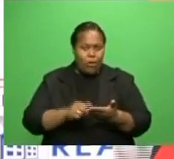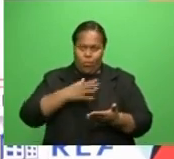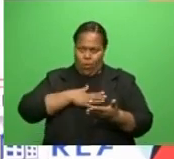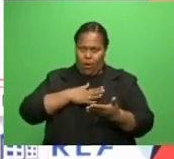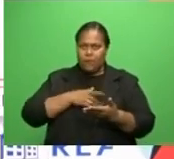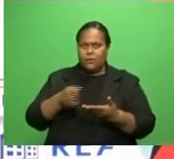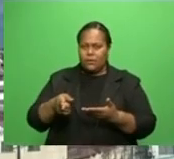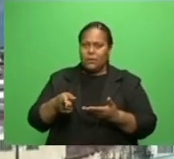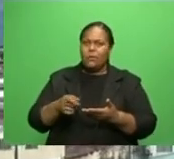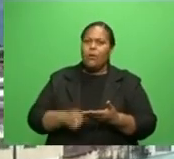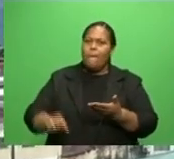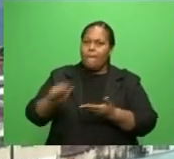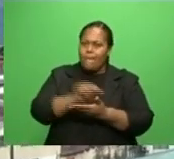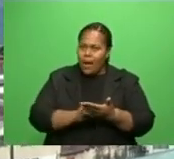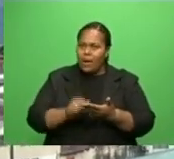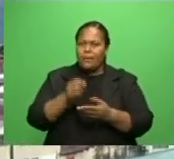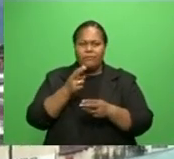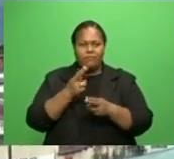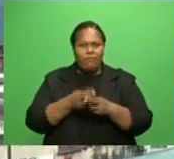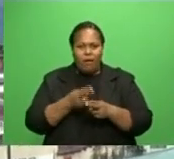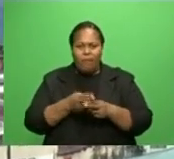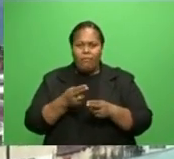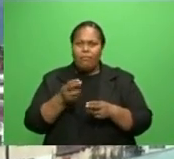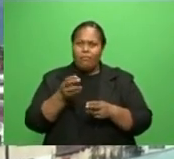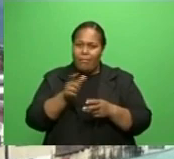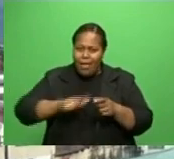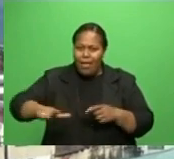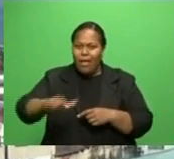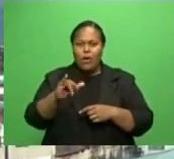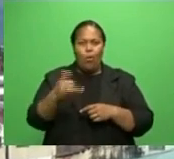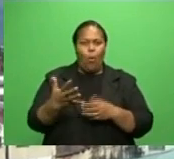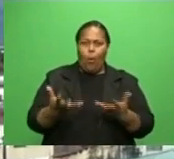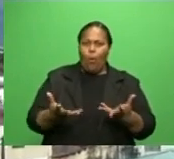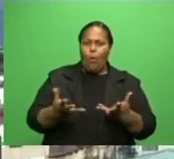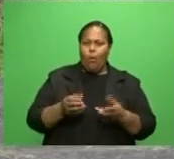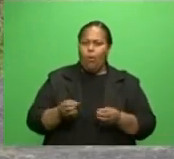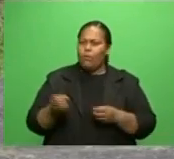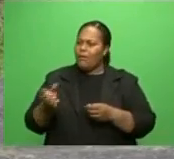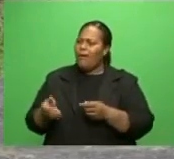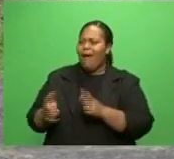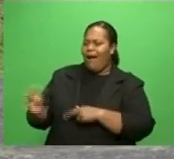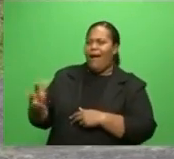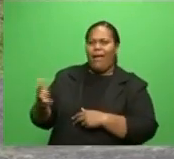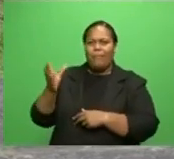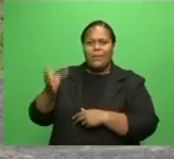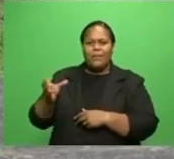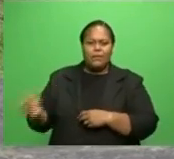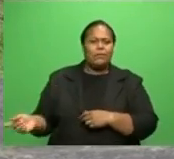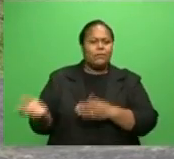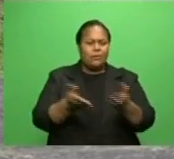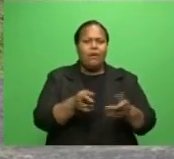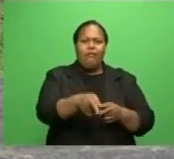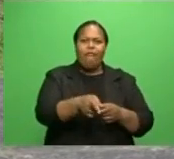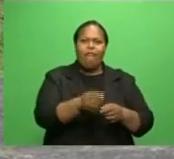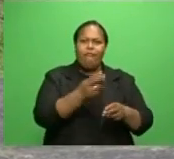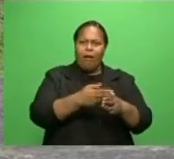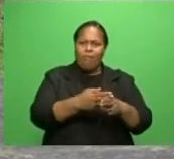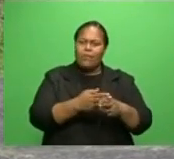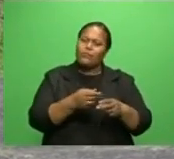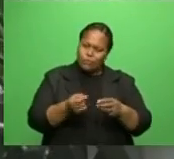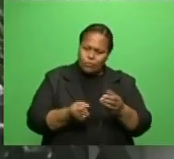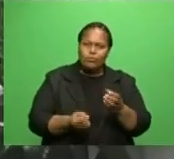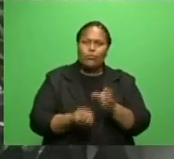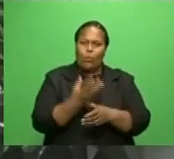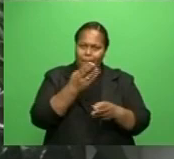put somebody on the farm to farm or they themselves would be there in farming and having some alternative means of running